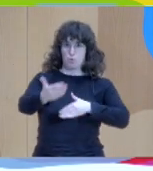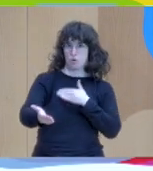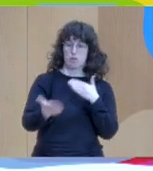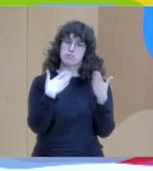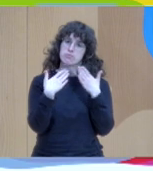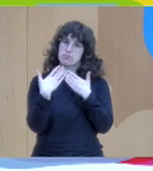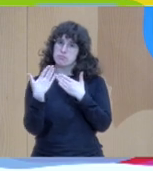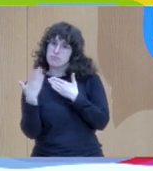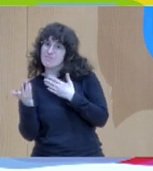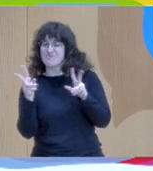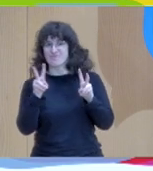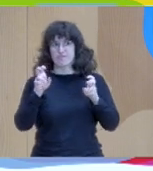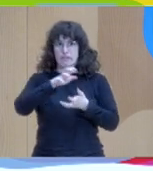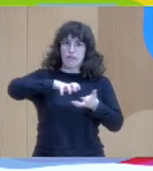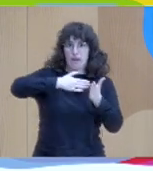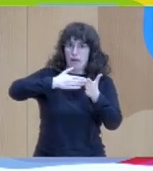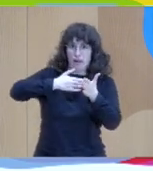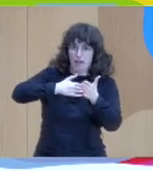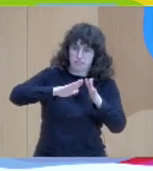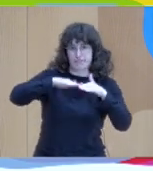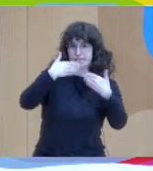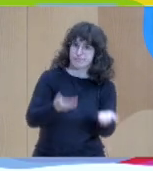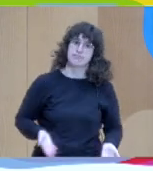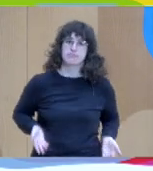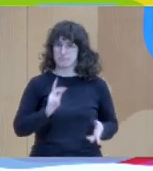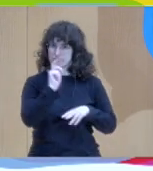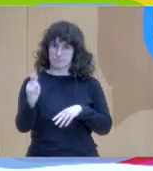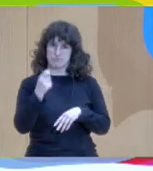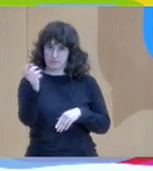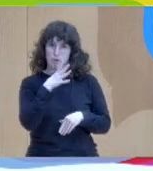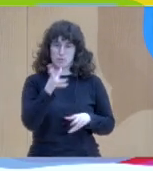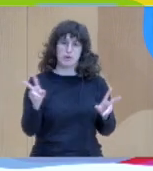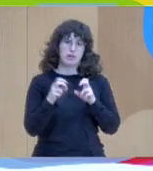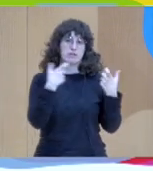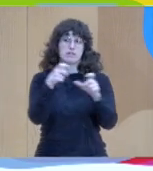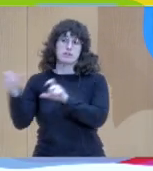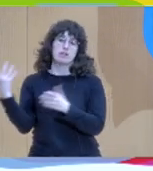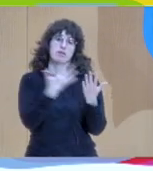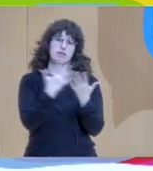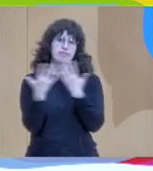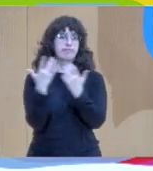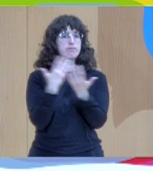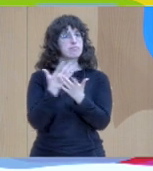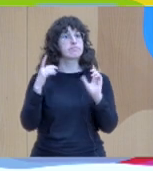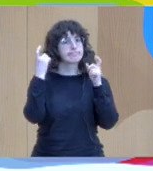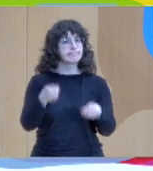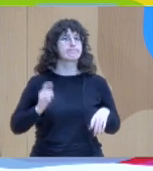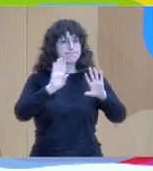was that we asked, we had projects like yours in Finland,